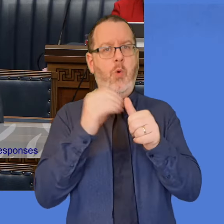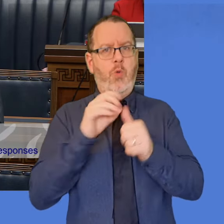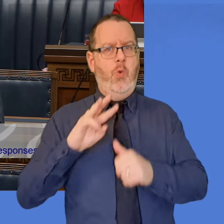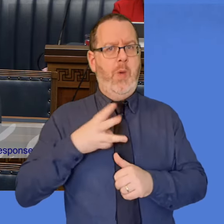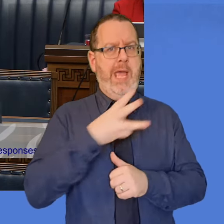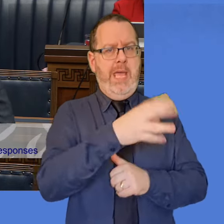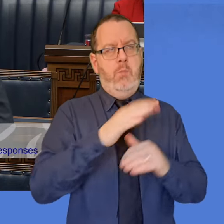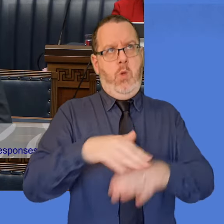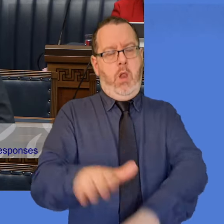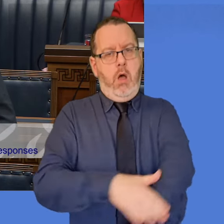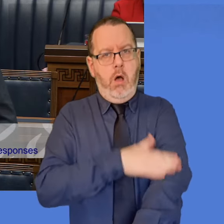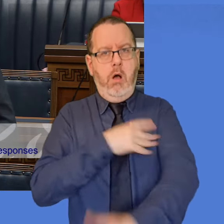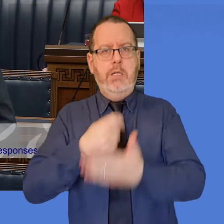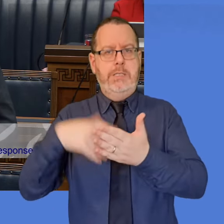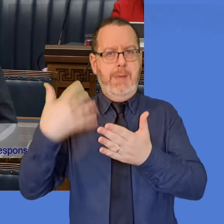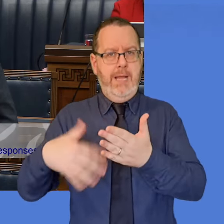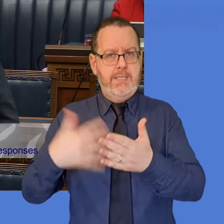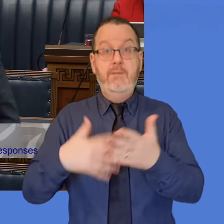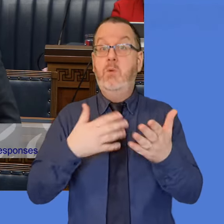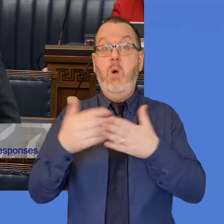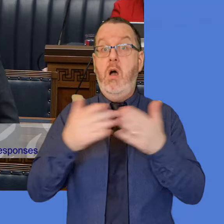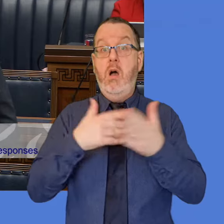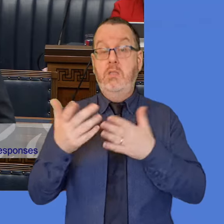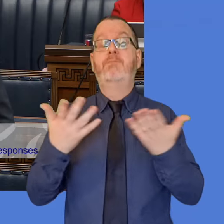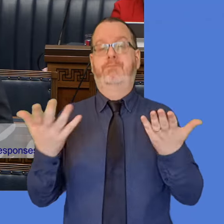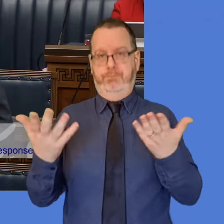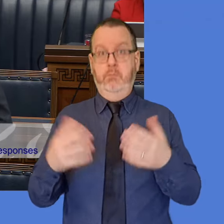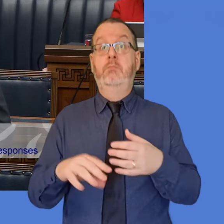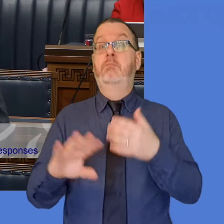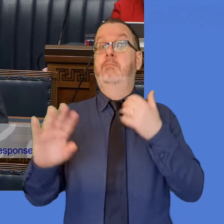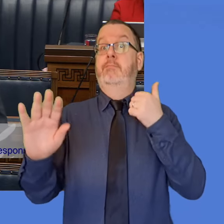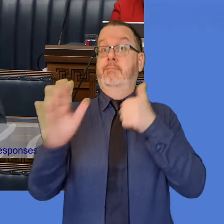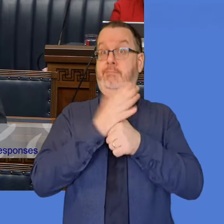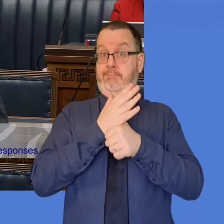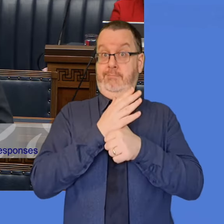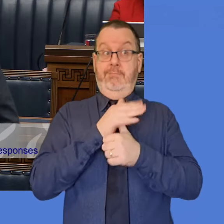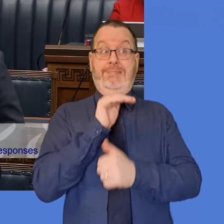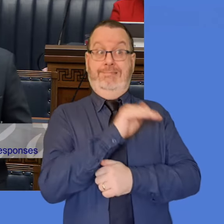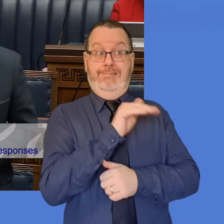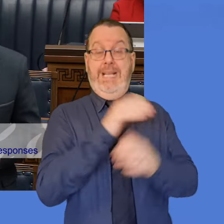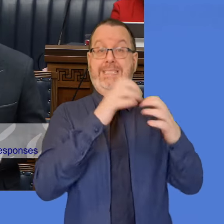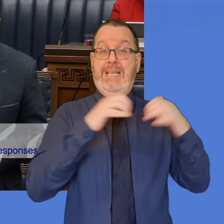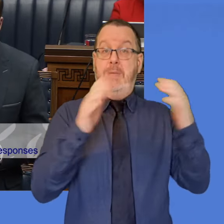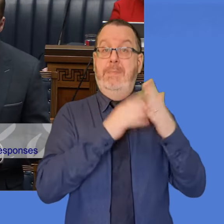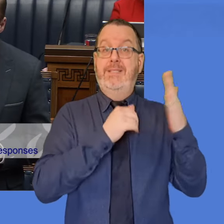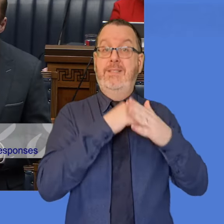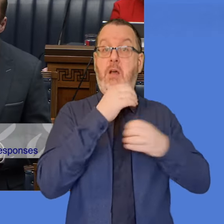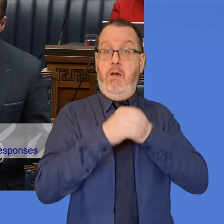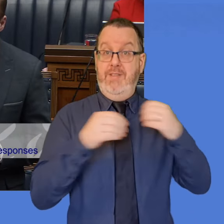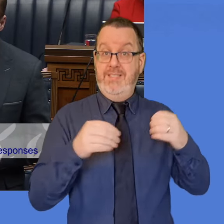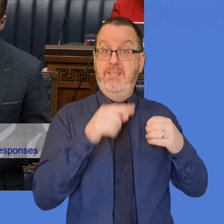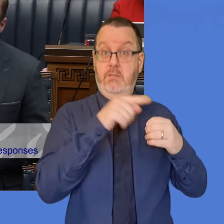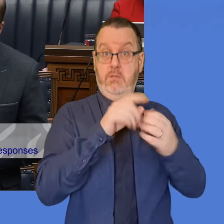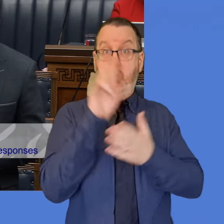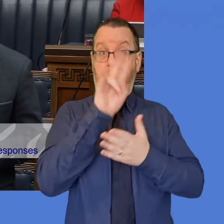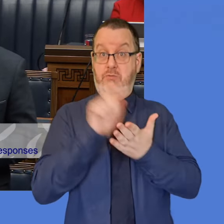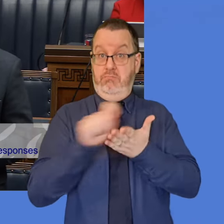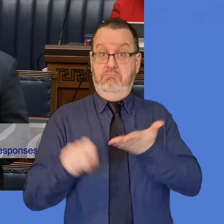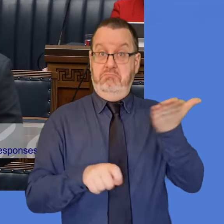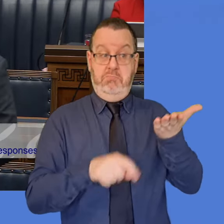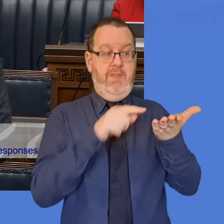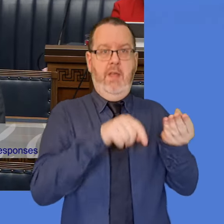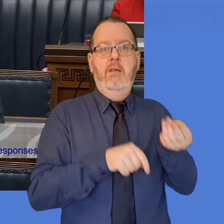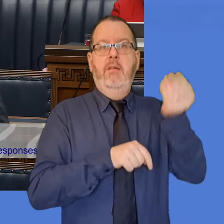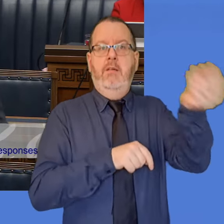a longer route and a more costly route. He can go down that route, which is to go to the Assembly Business Office, which takes the